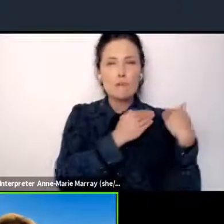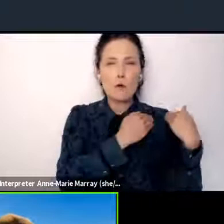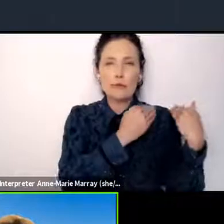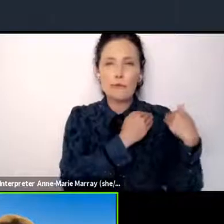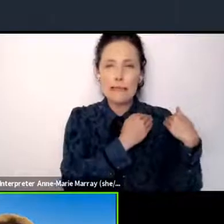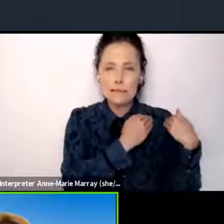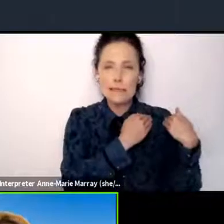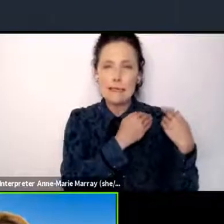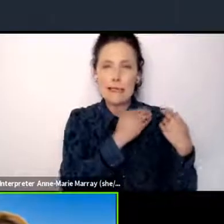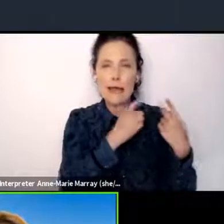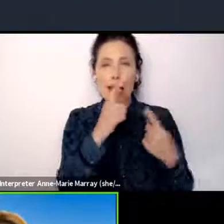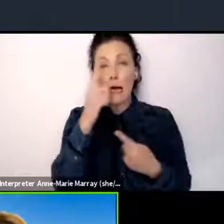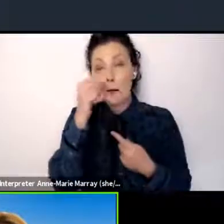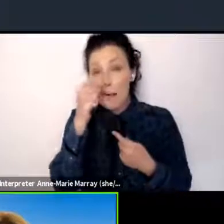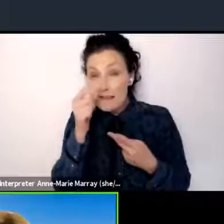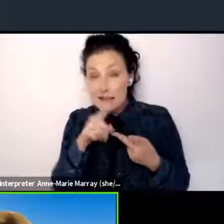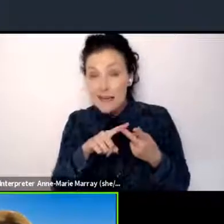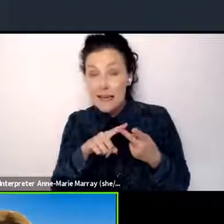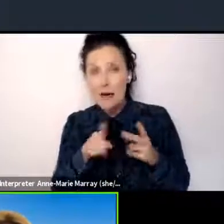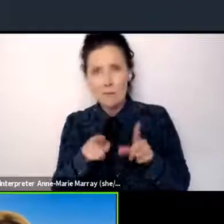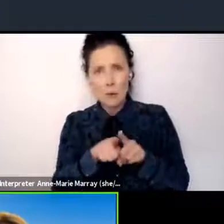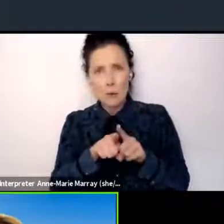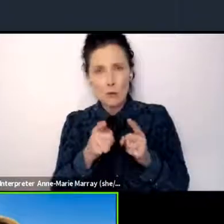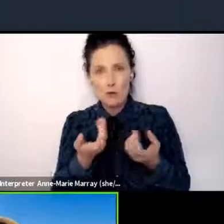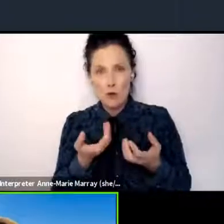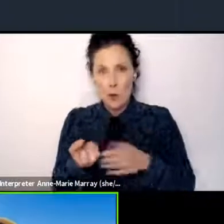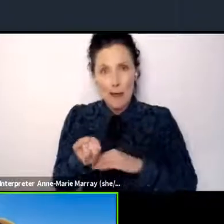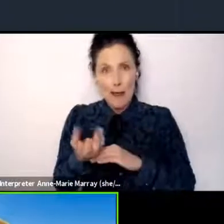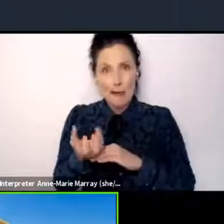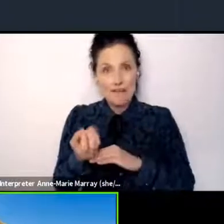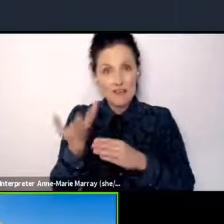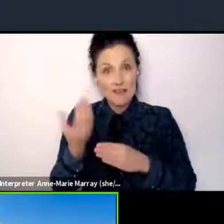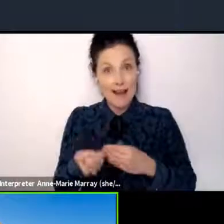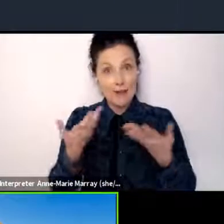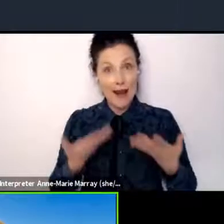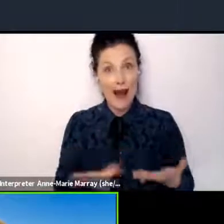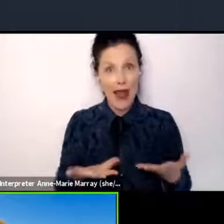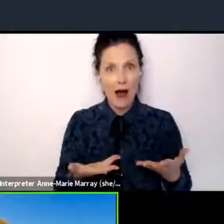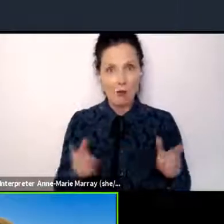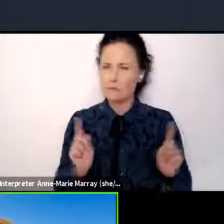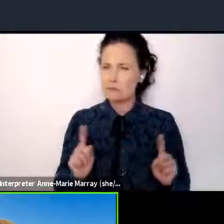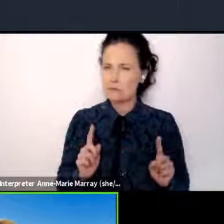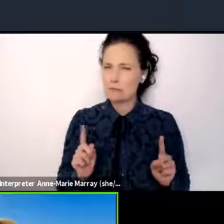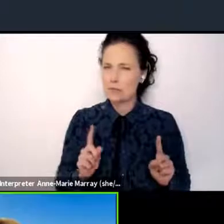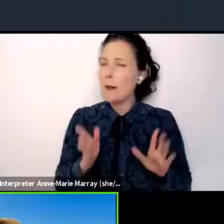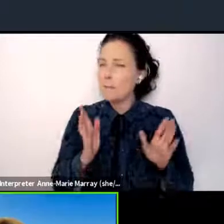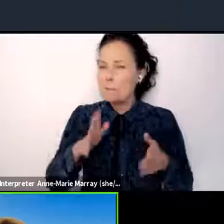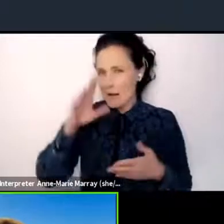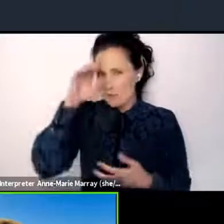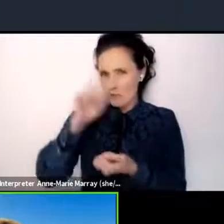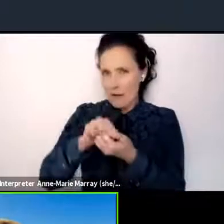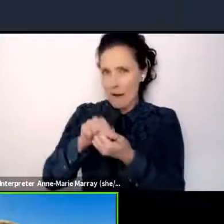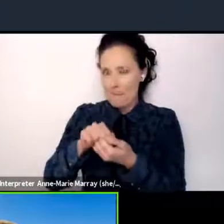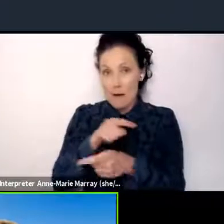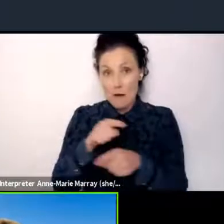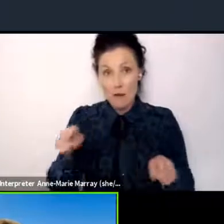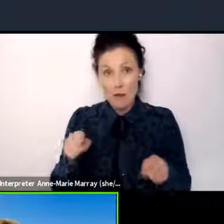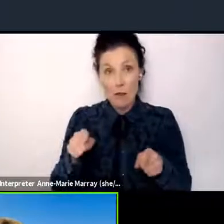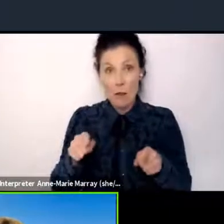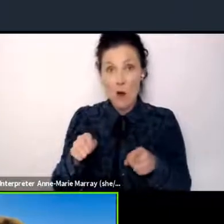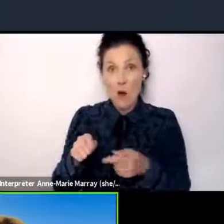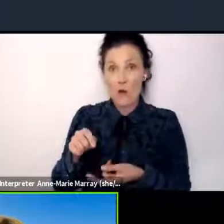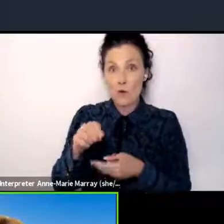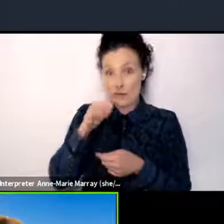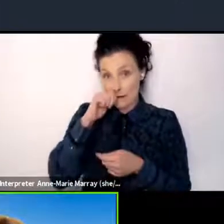but and capacity, but also even just current emissions. I think we always have to remember these those have done least to cause the climate